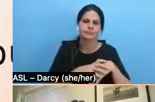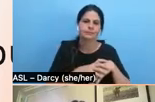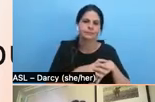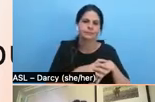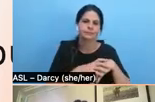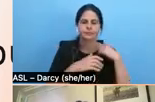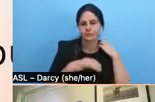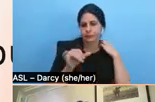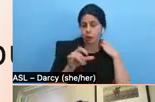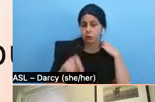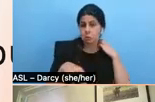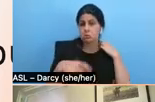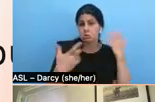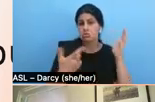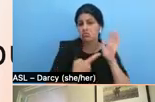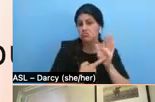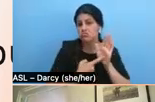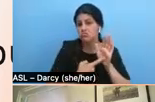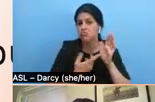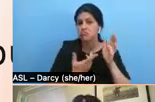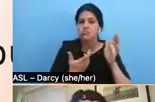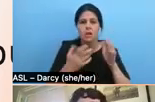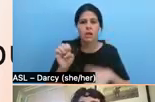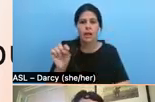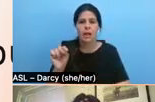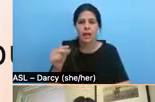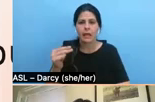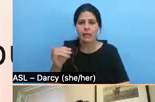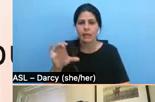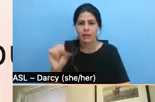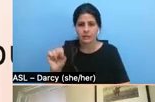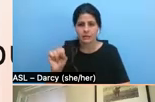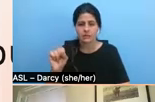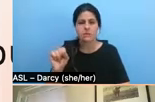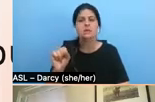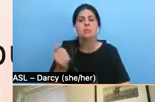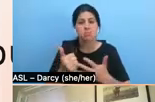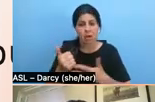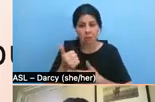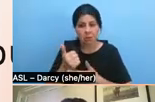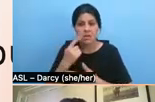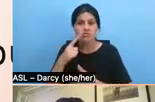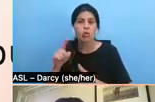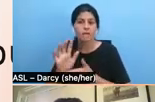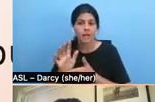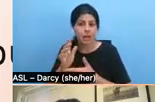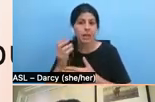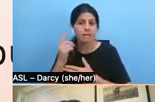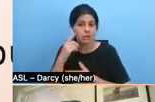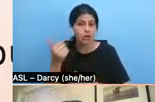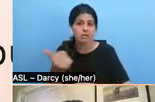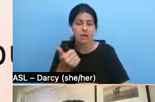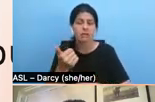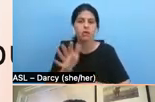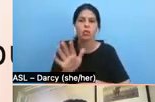reflection of the ethics and the priorities for the film and for yourself, the film's philosophy and approach.